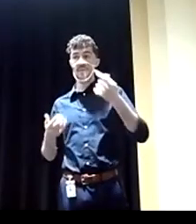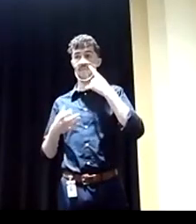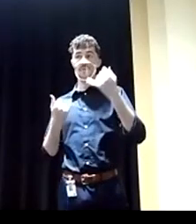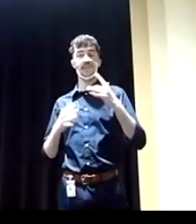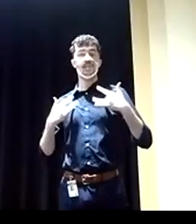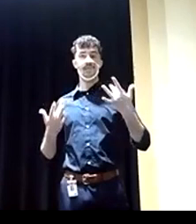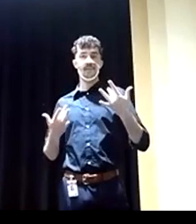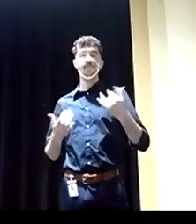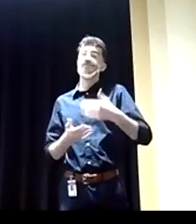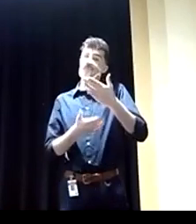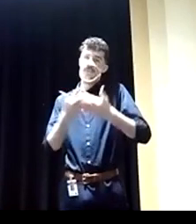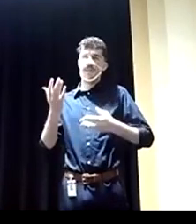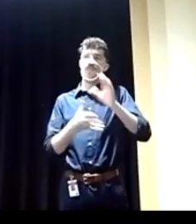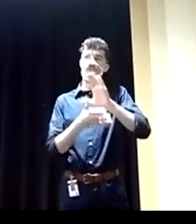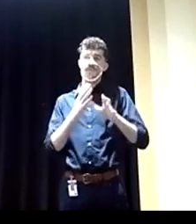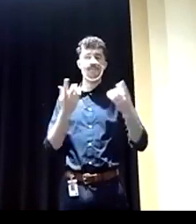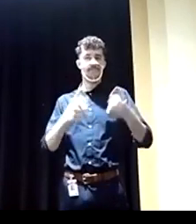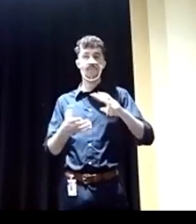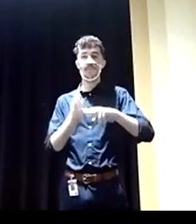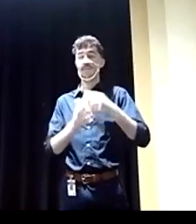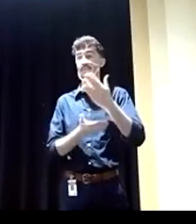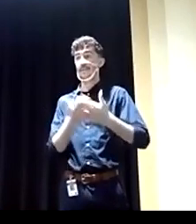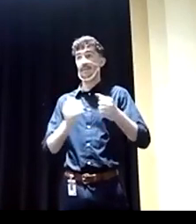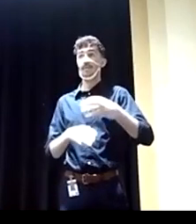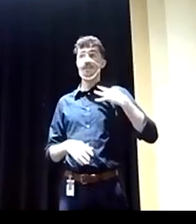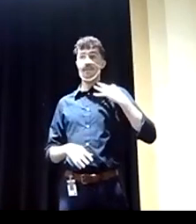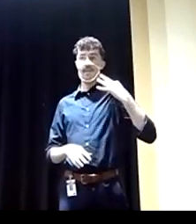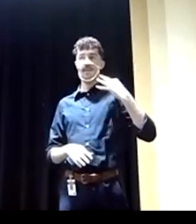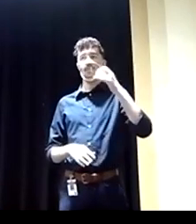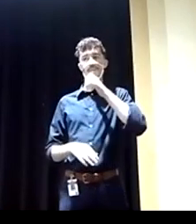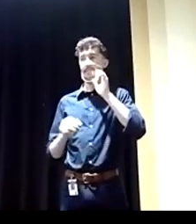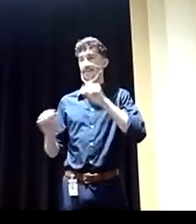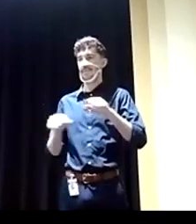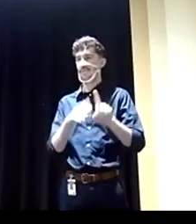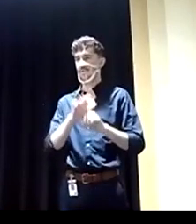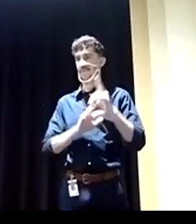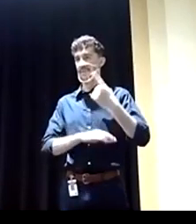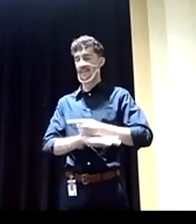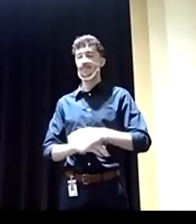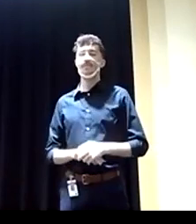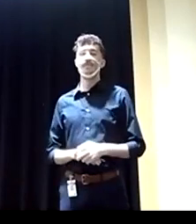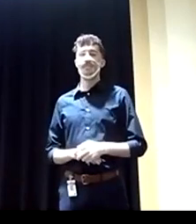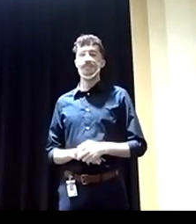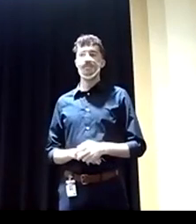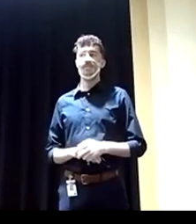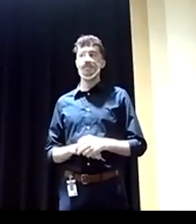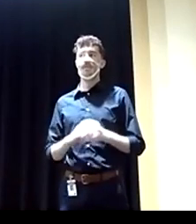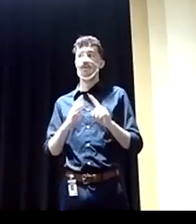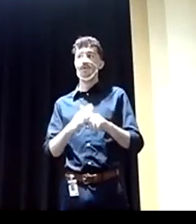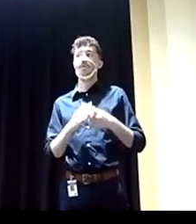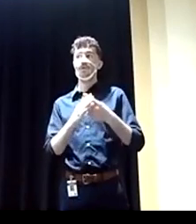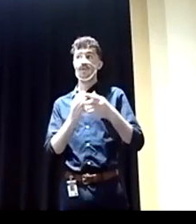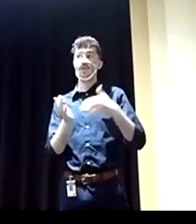Due to unforeseen circumstances, not all candidates will be attending here today. Originally, Dr. Kevin Bowen